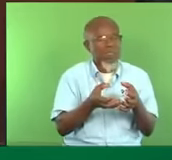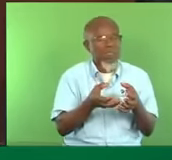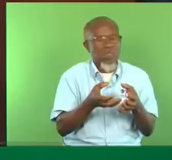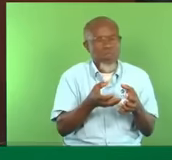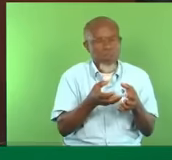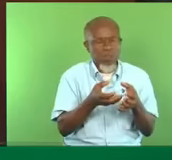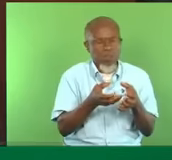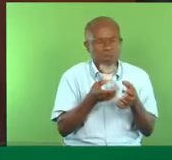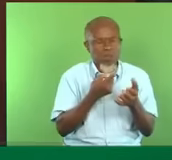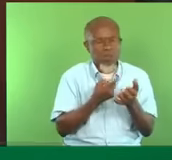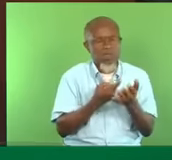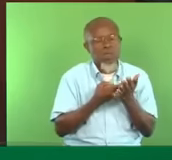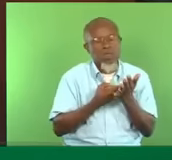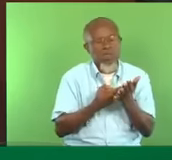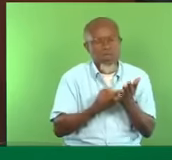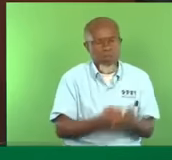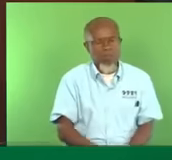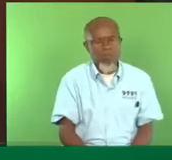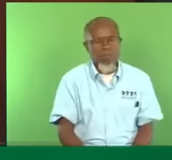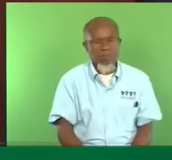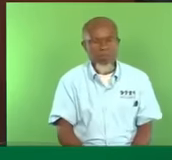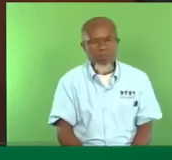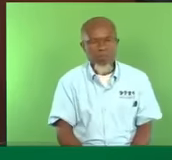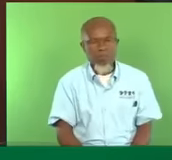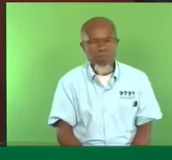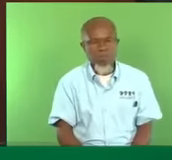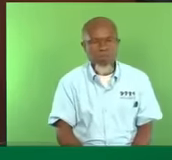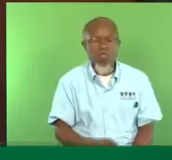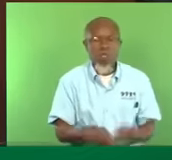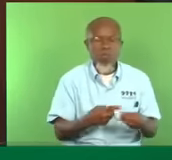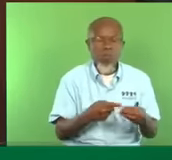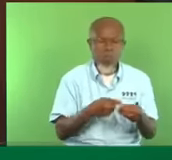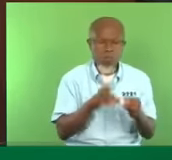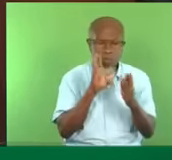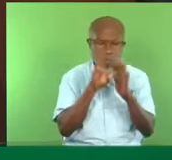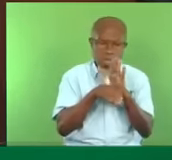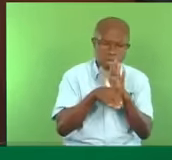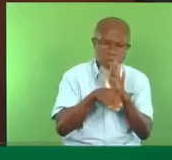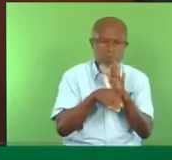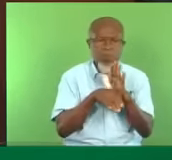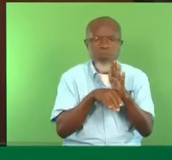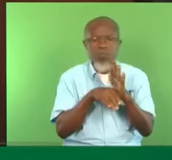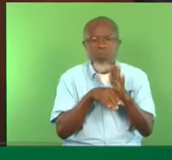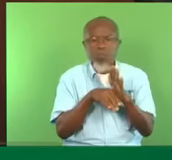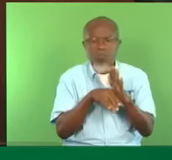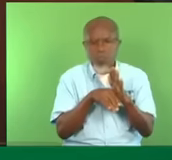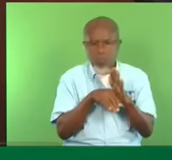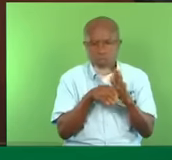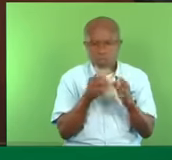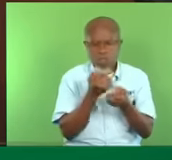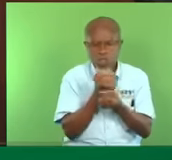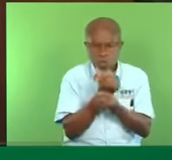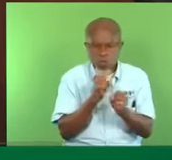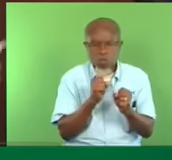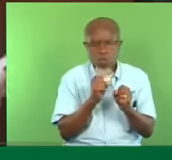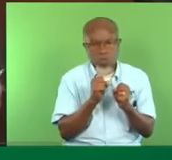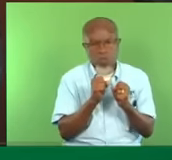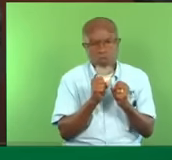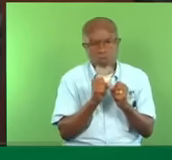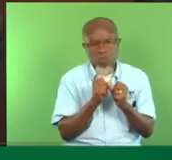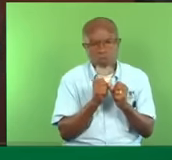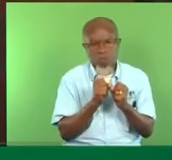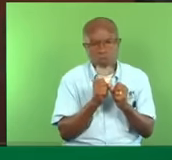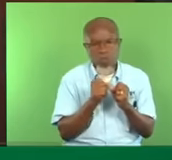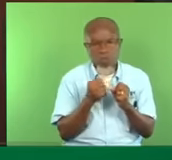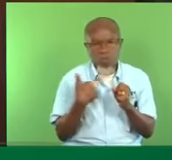matter of crime and insecurity, a matter was raised in the public domain a few weeks